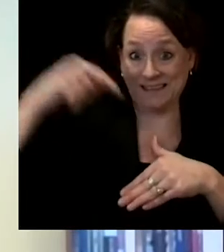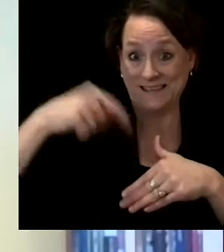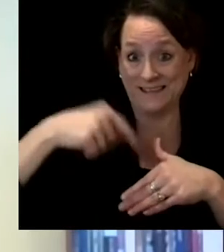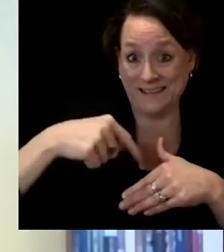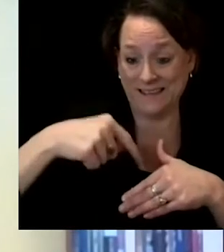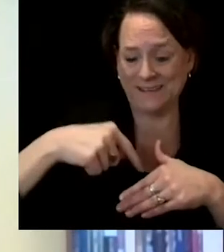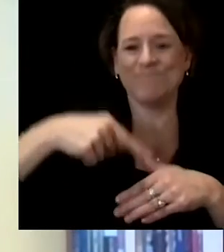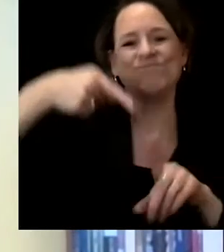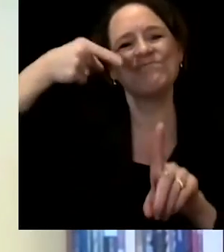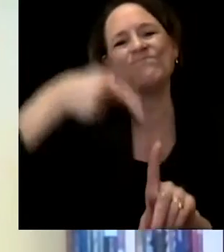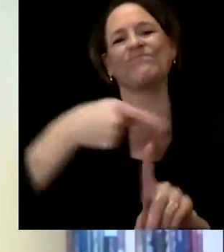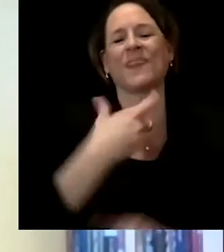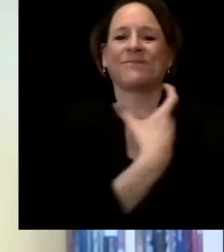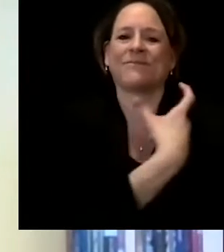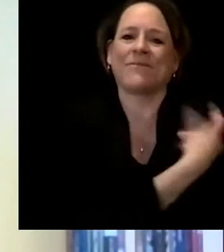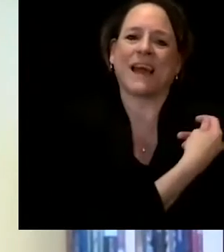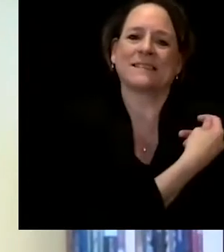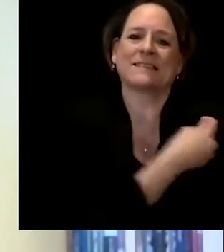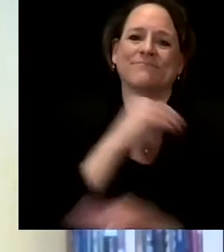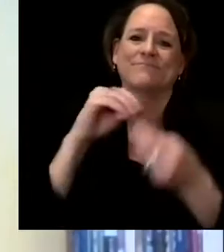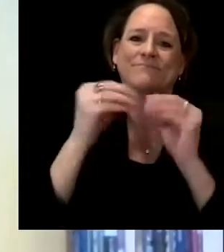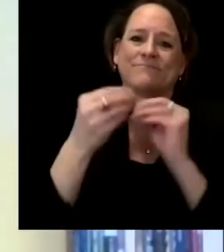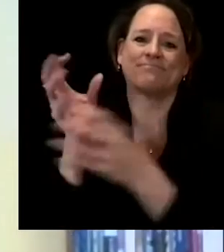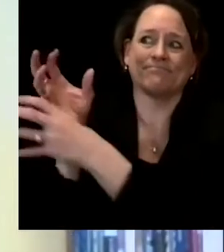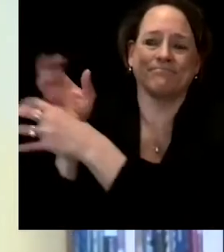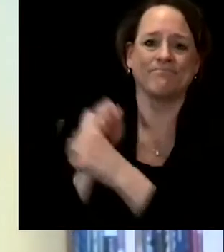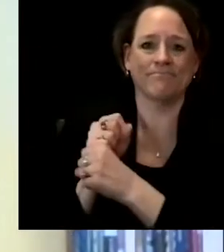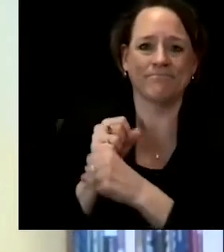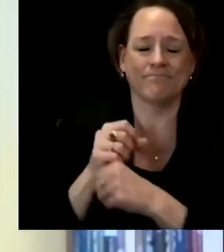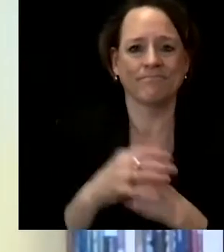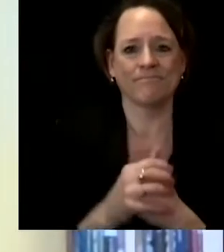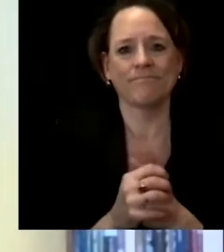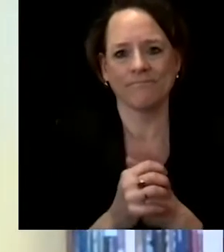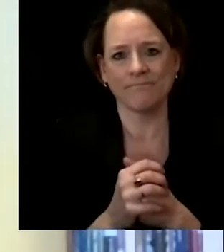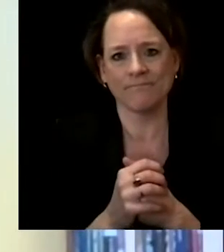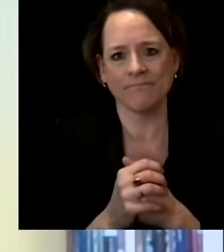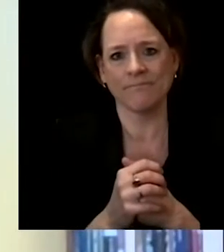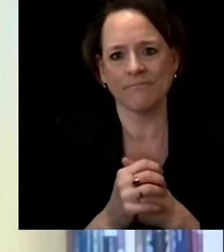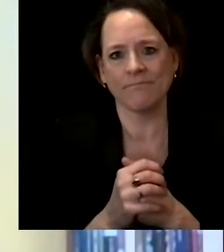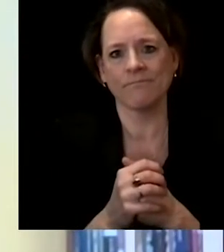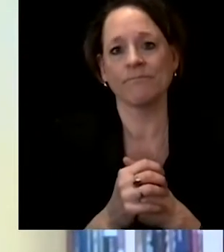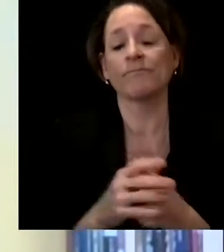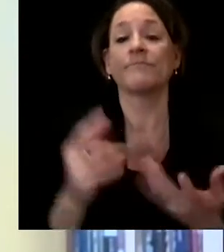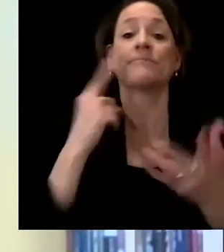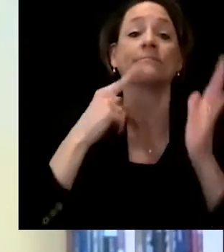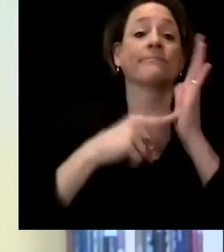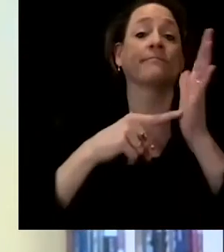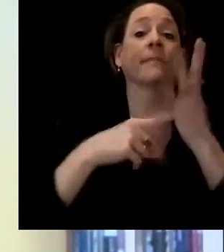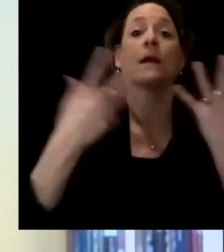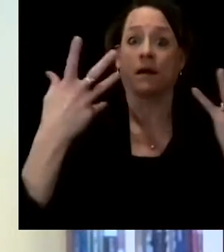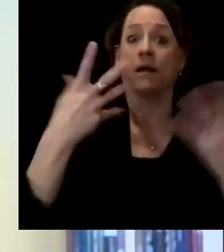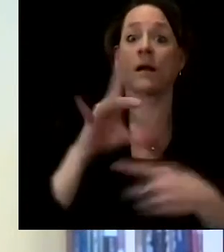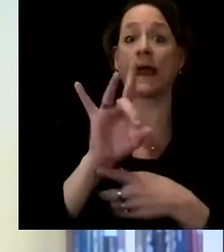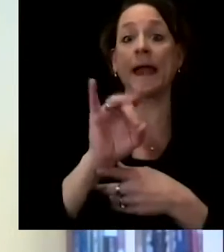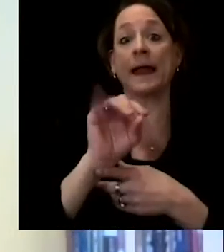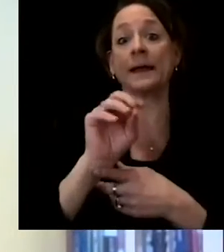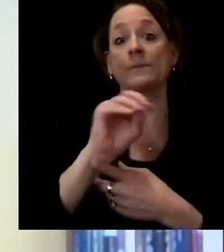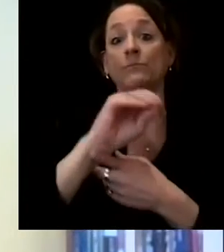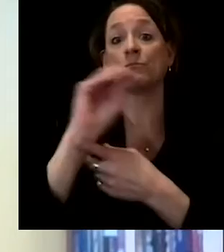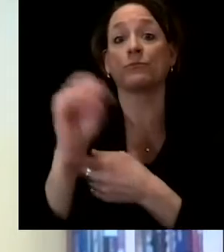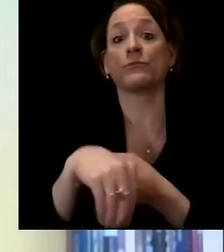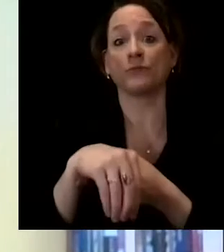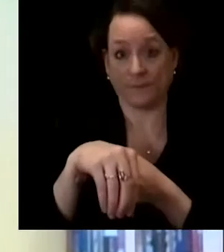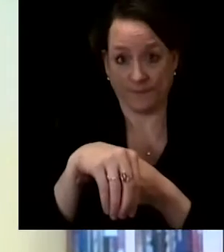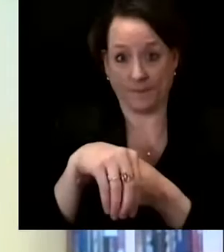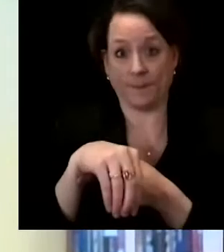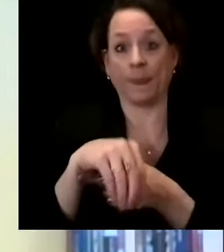have 80% herd immunity, which is our goal, by the end of June, so six months to